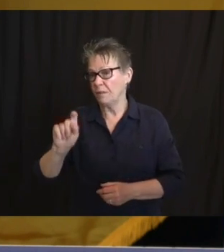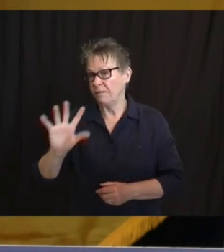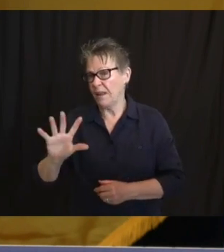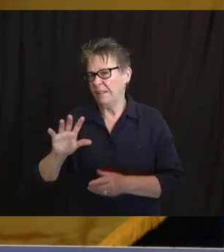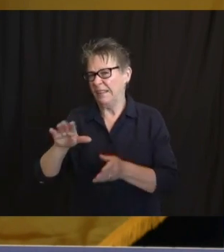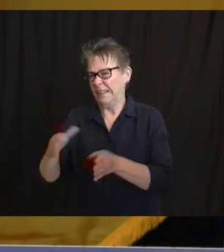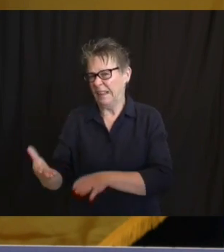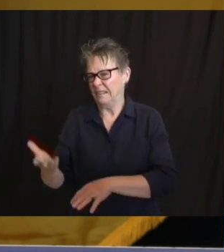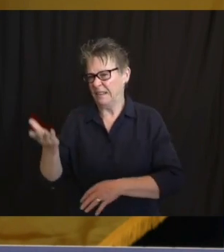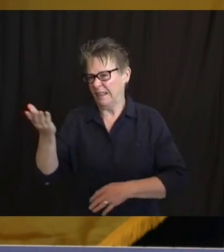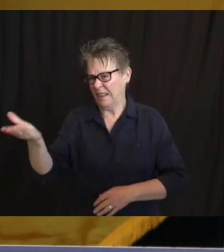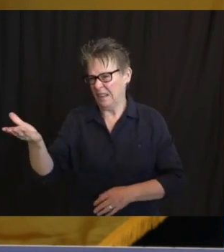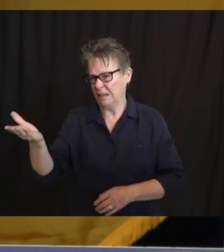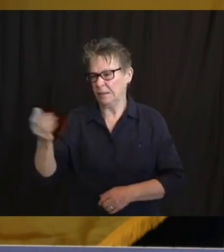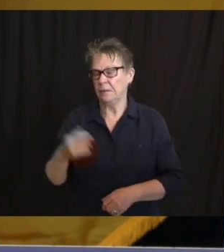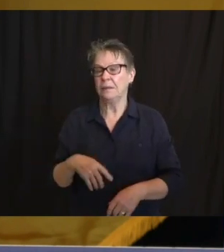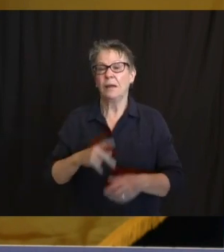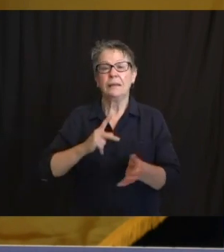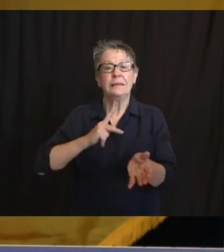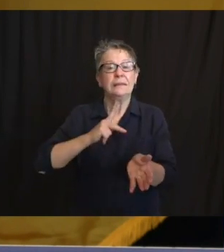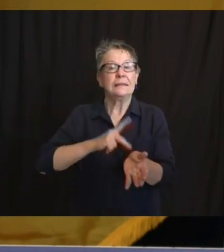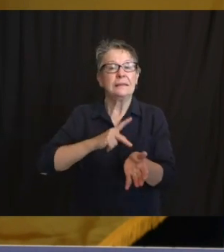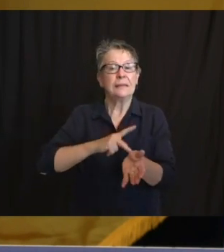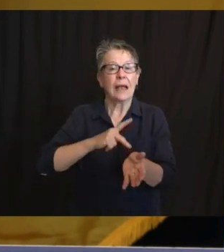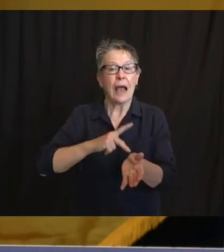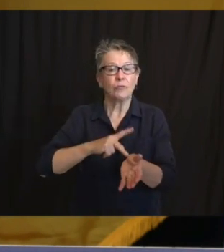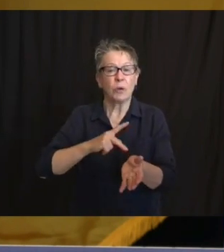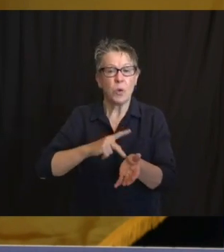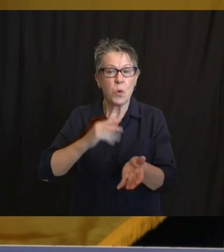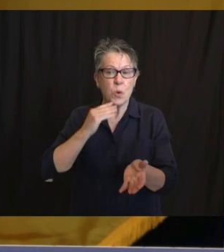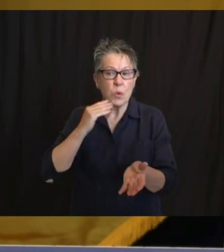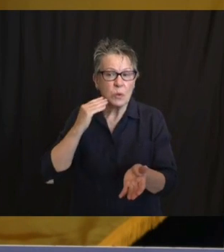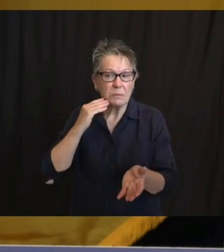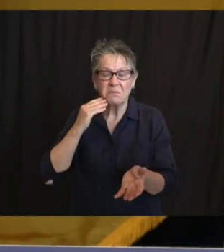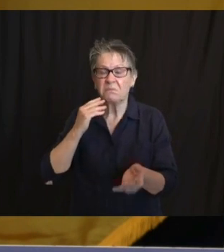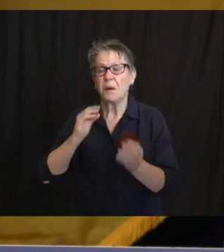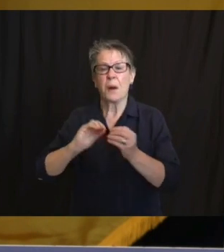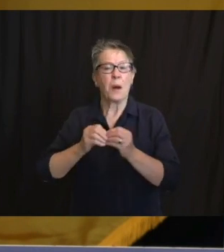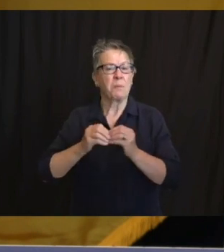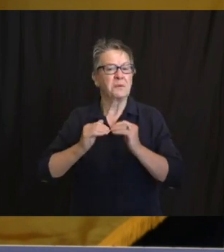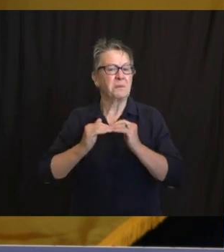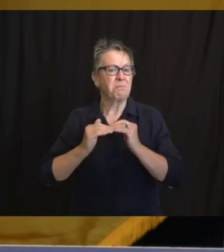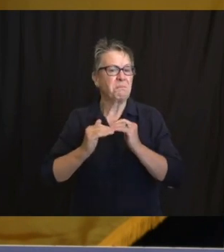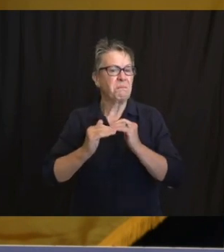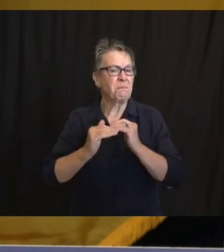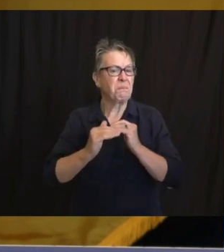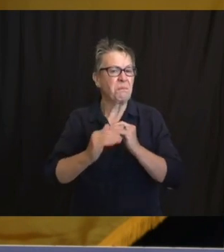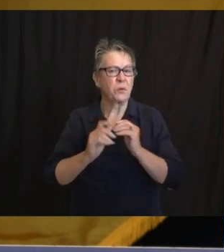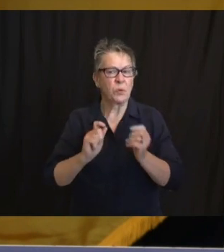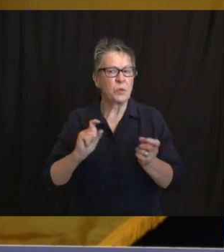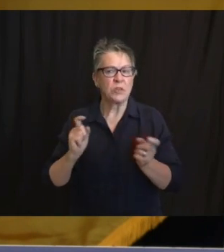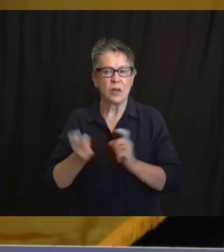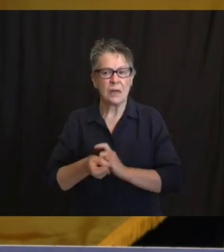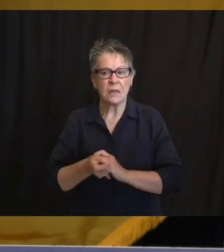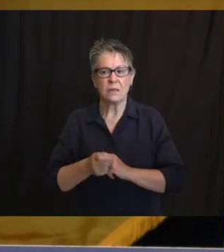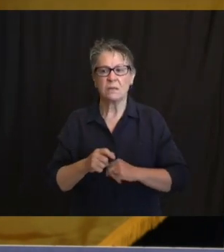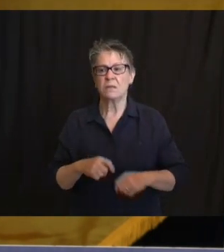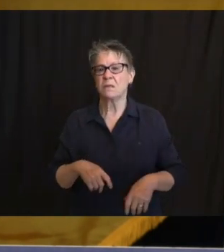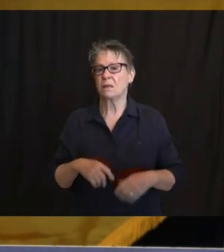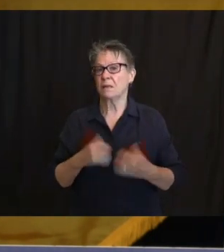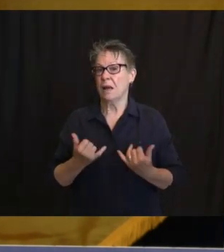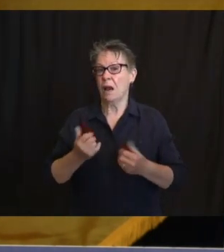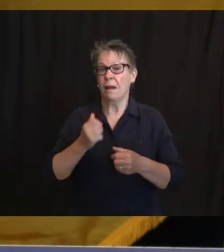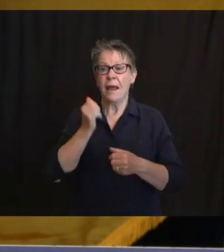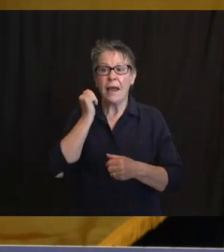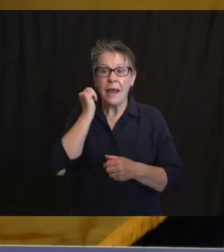hospitals, the numbers remain the same. The daily percent positivity as of May 28th